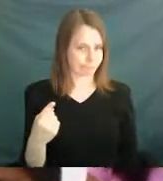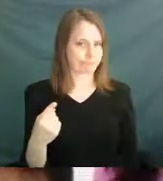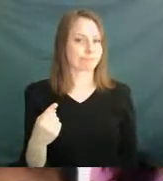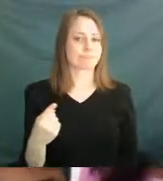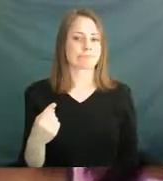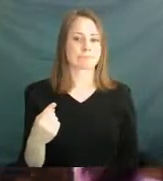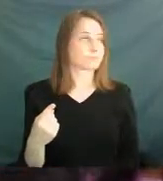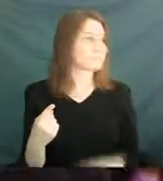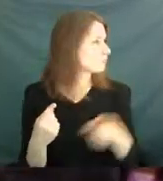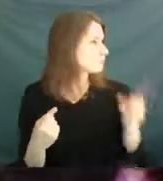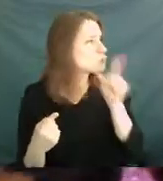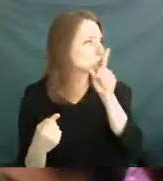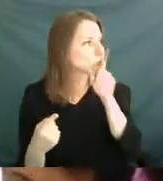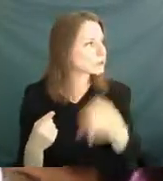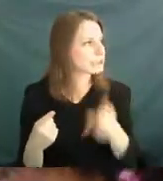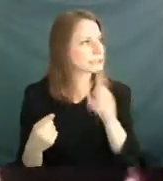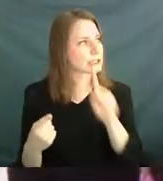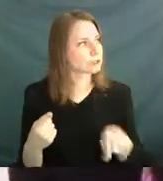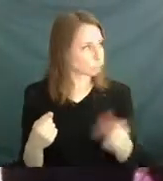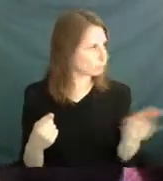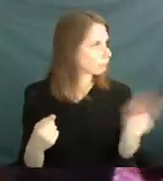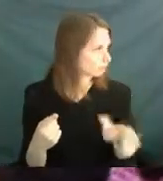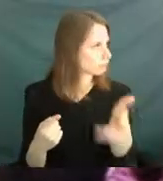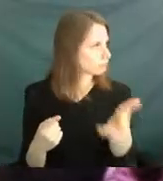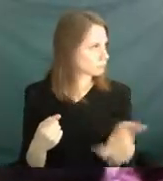He's talking now. His turn.